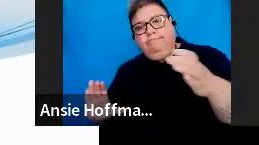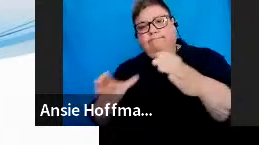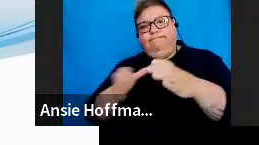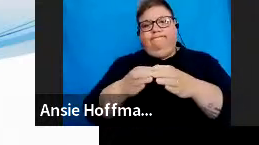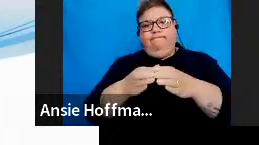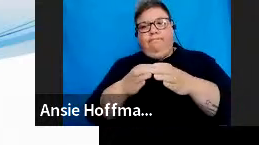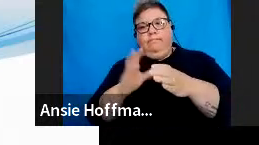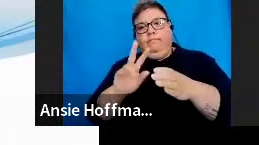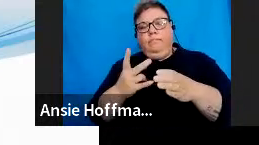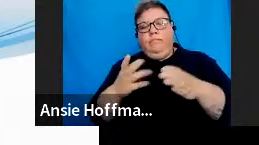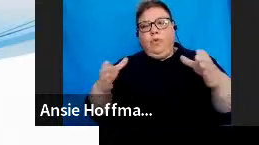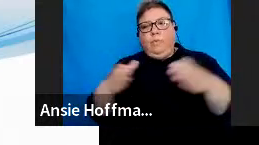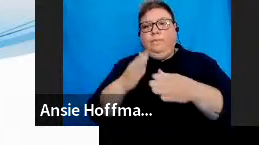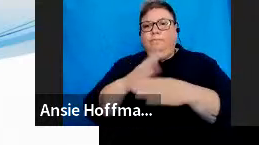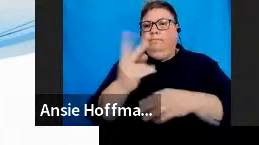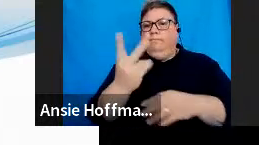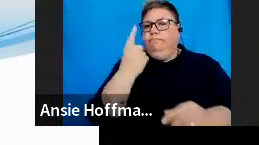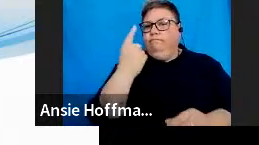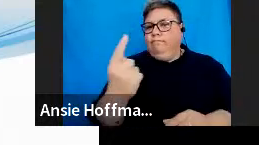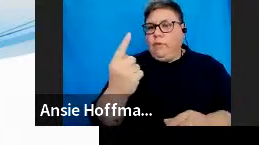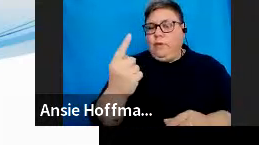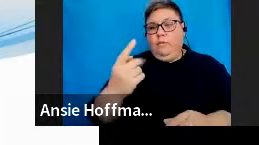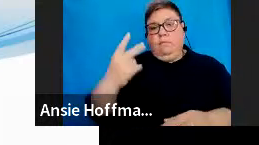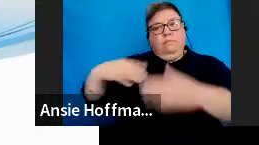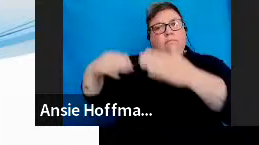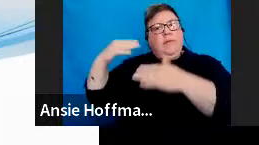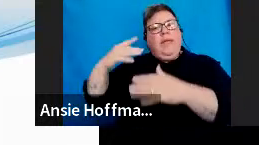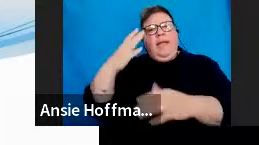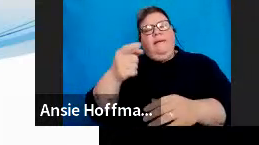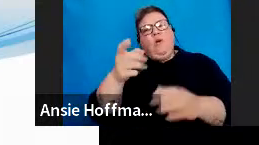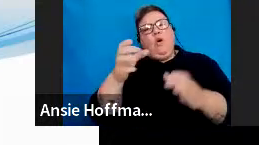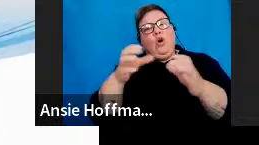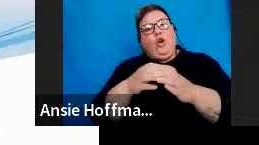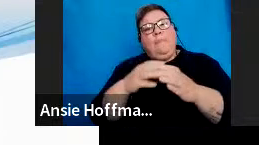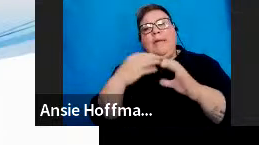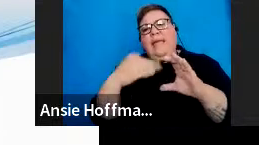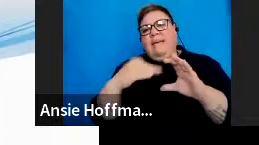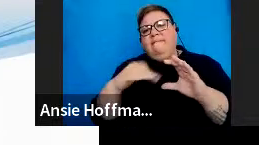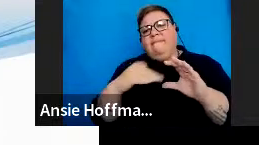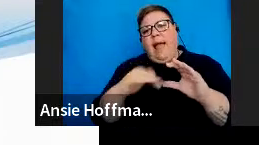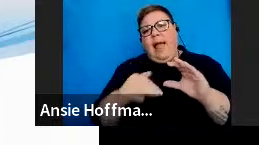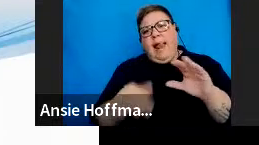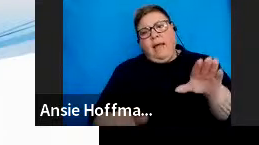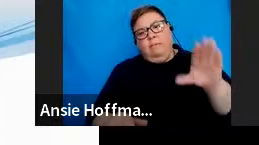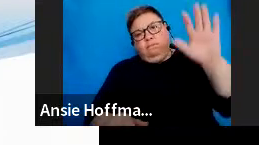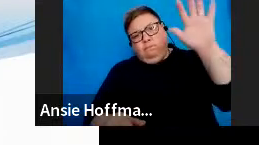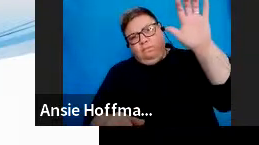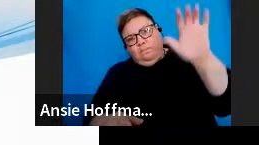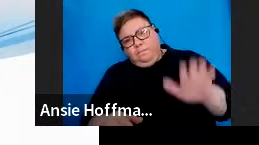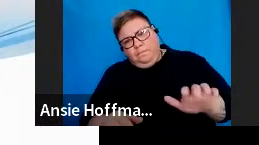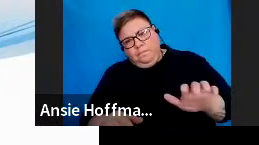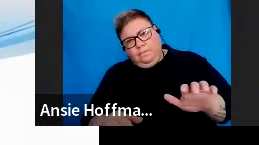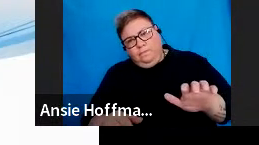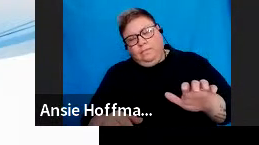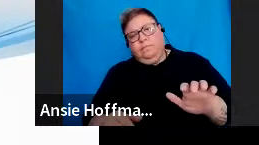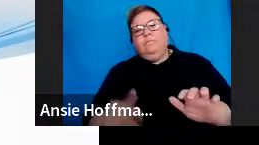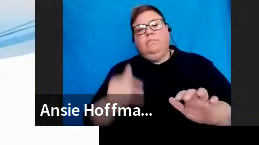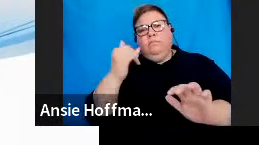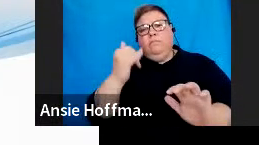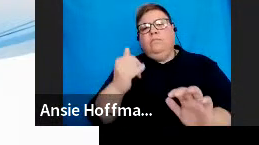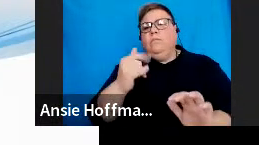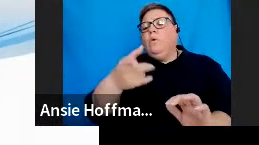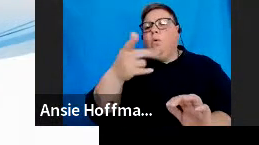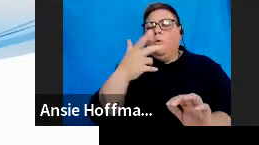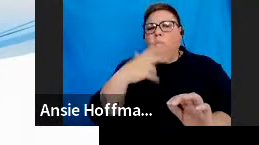created a group a while back on your e-filing profile and realized that tax directives was not added as a tax type to that